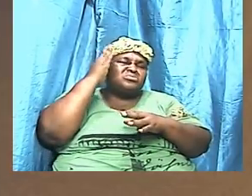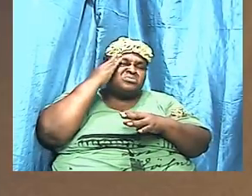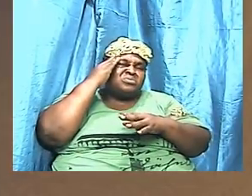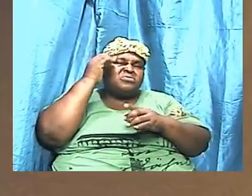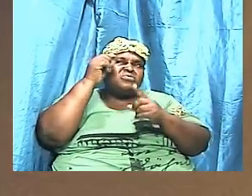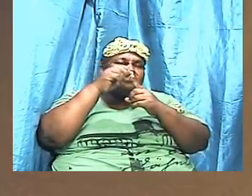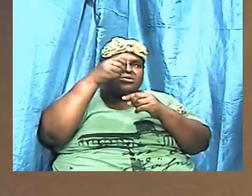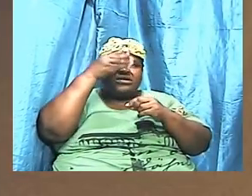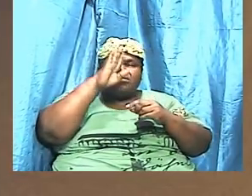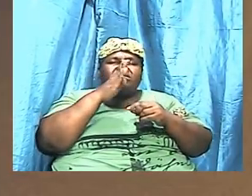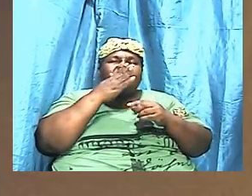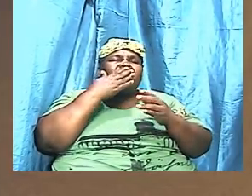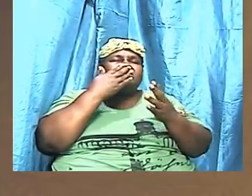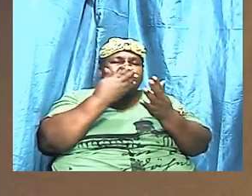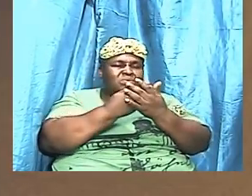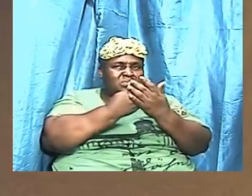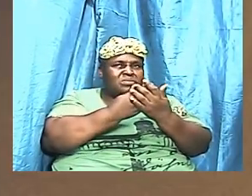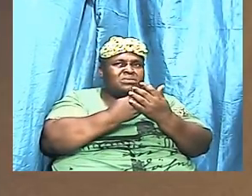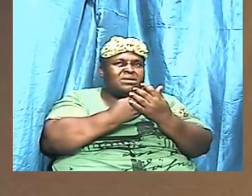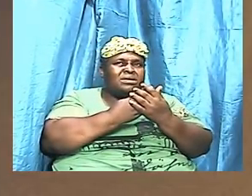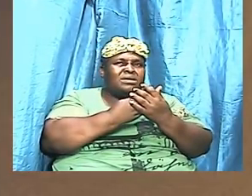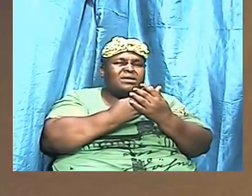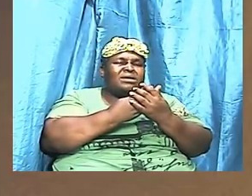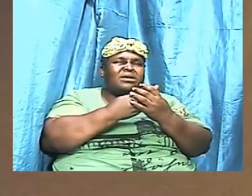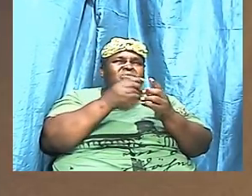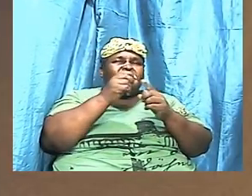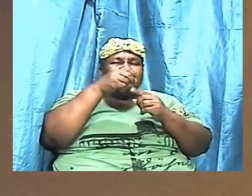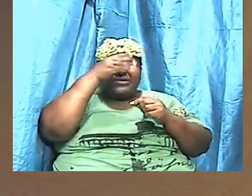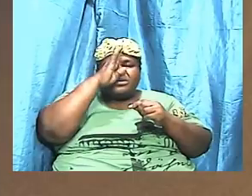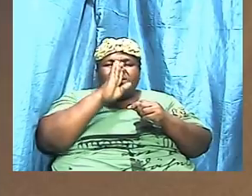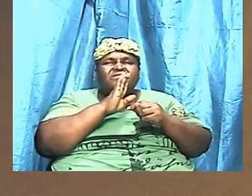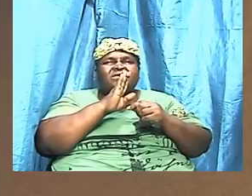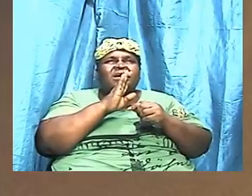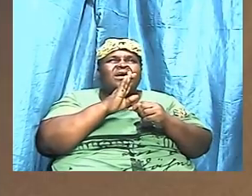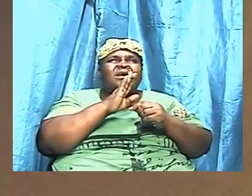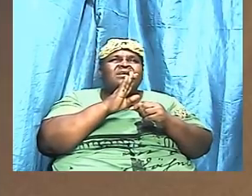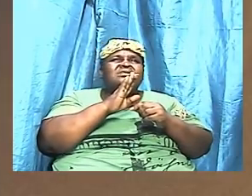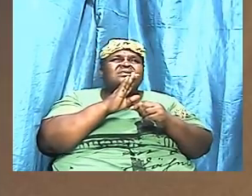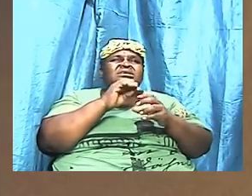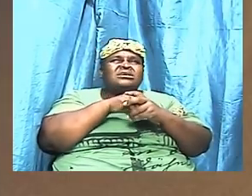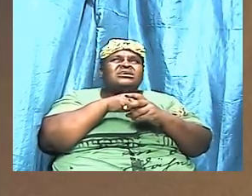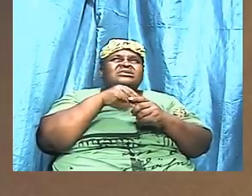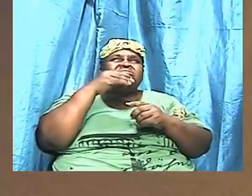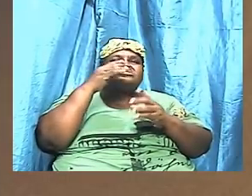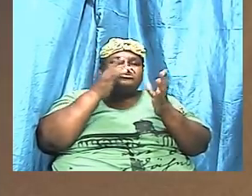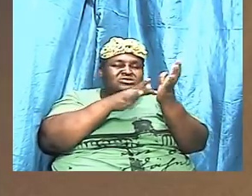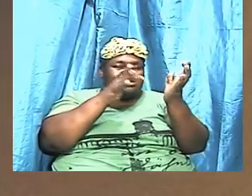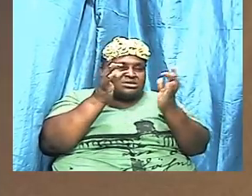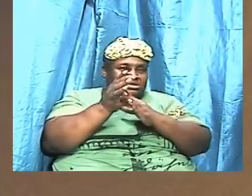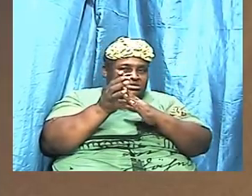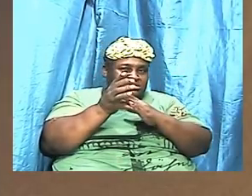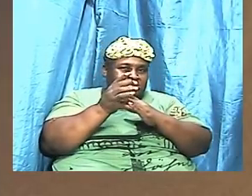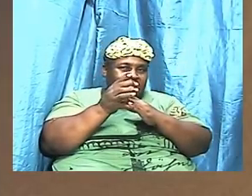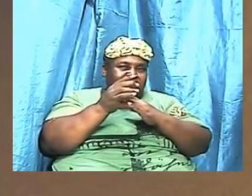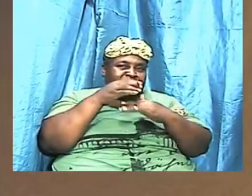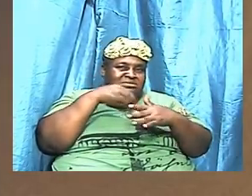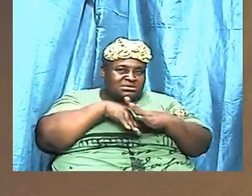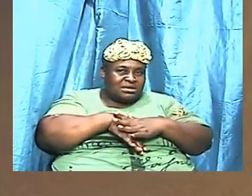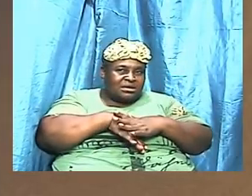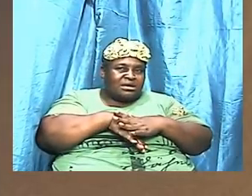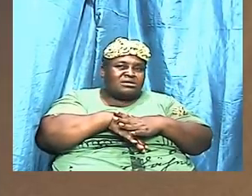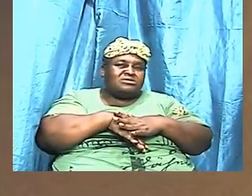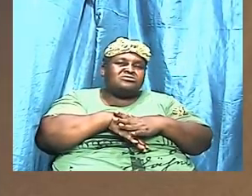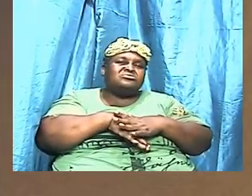inside of Jesus and the spirit of God could easily draw it out of him like a deadly blade